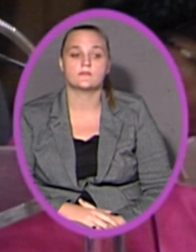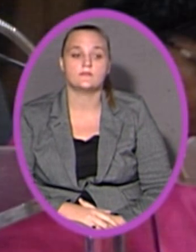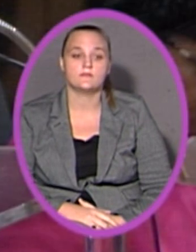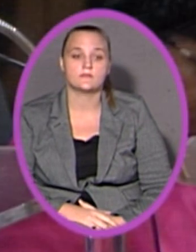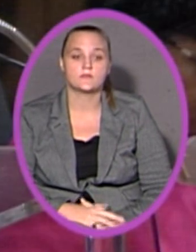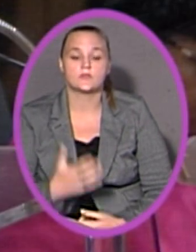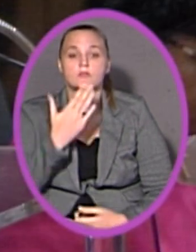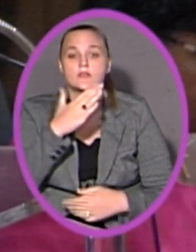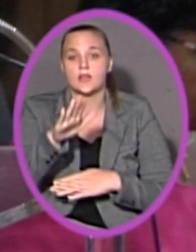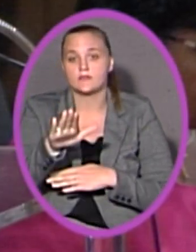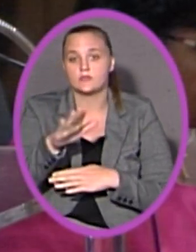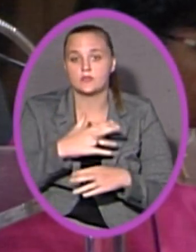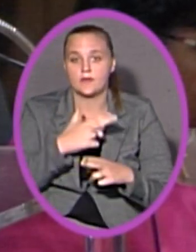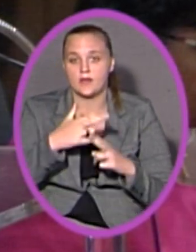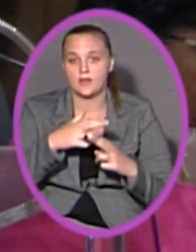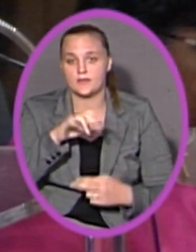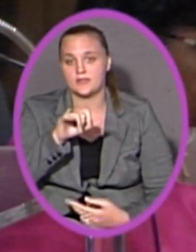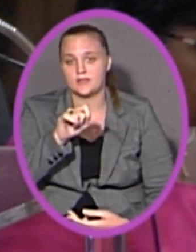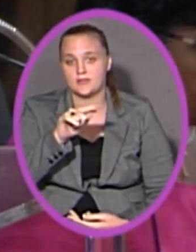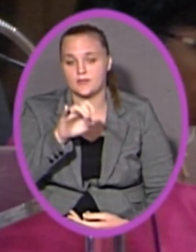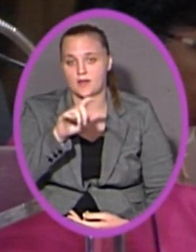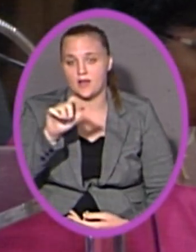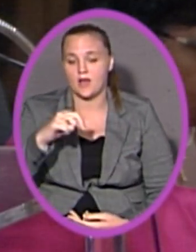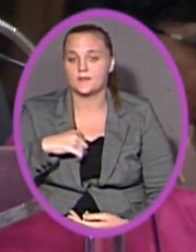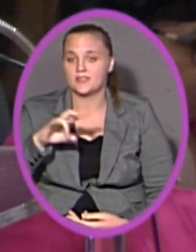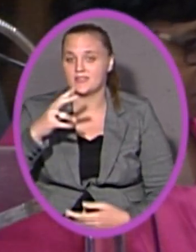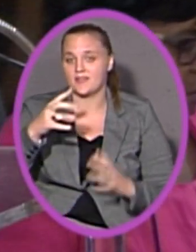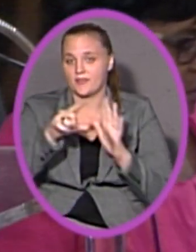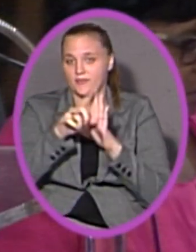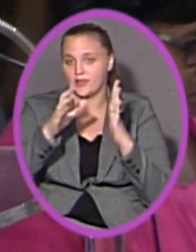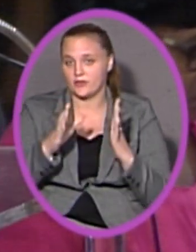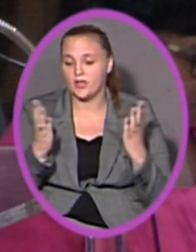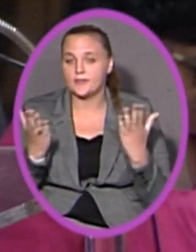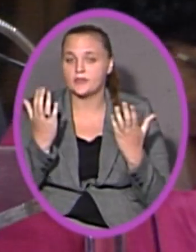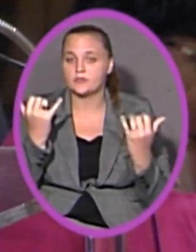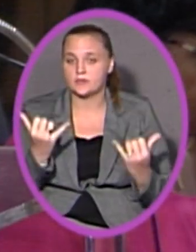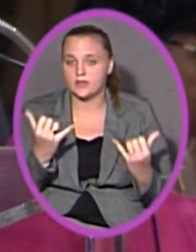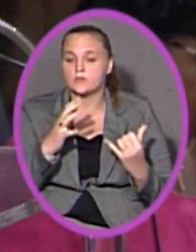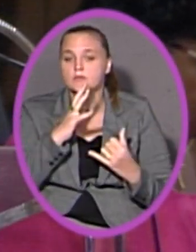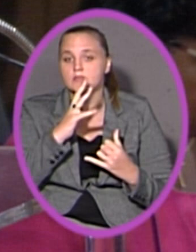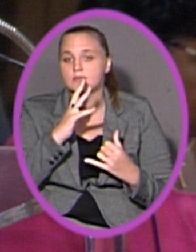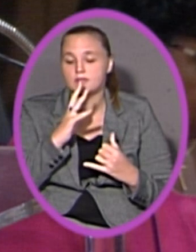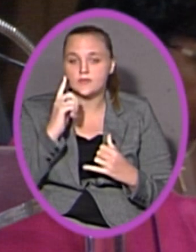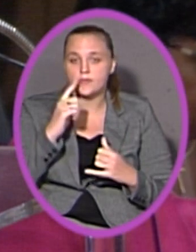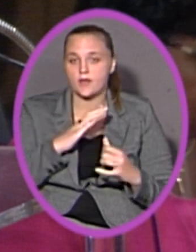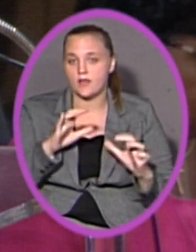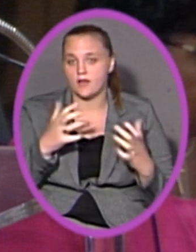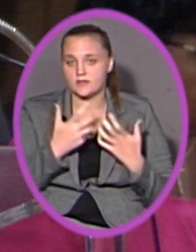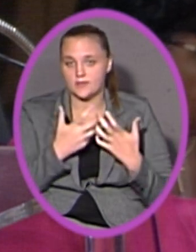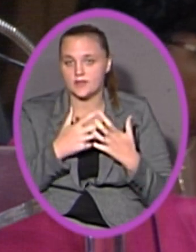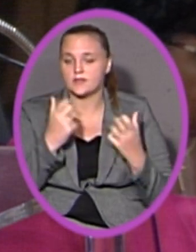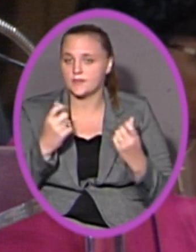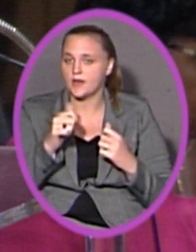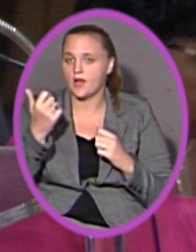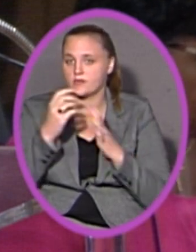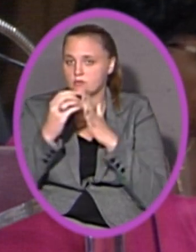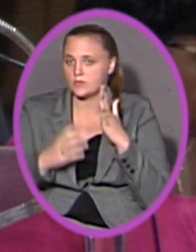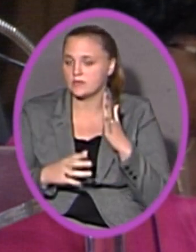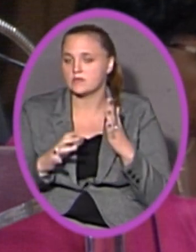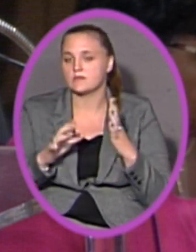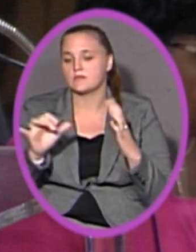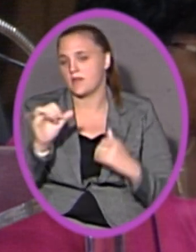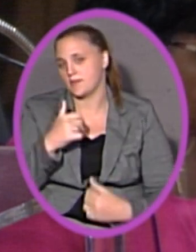Good afternoon. My name is Bella and I am a seventh grader. I'm here today to speak on behalf of my classmates and many other students just like me.